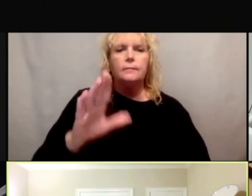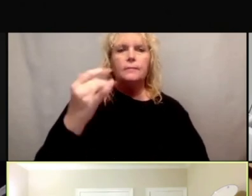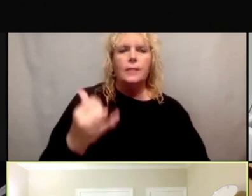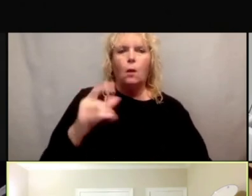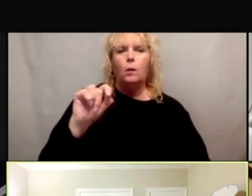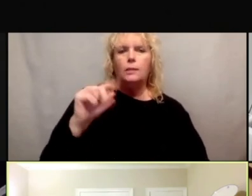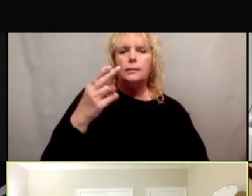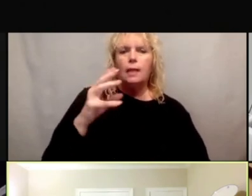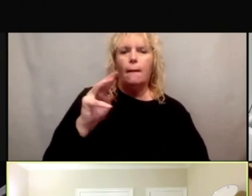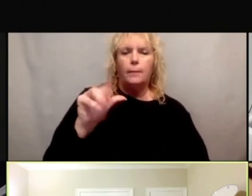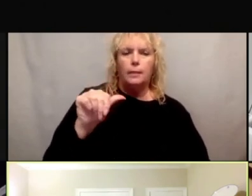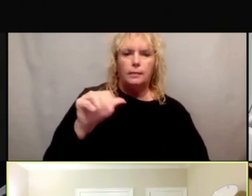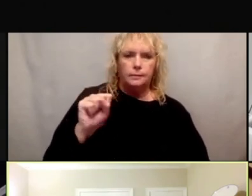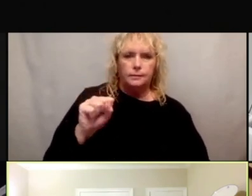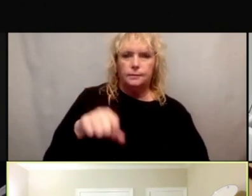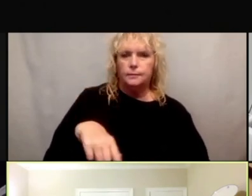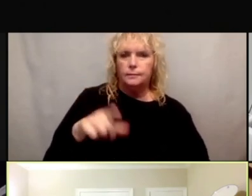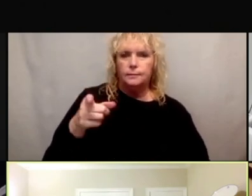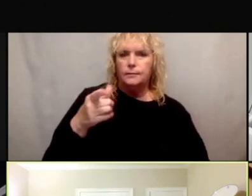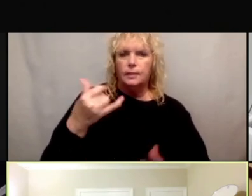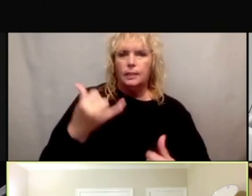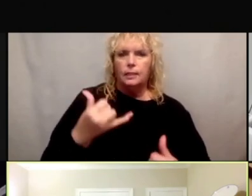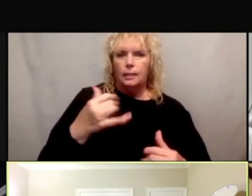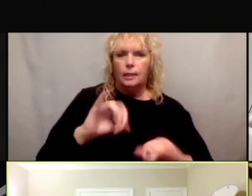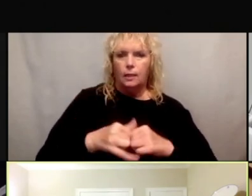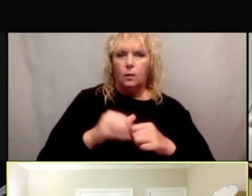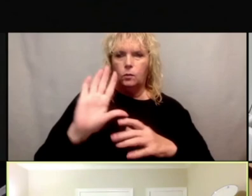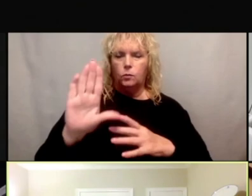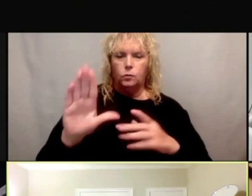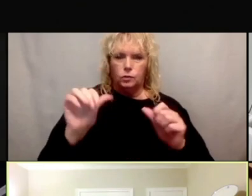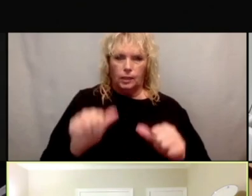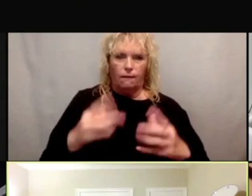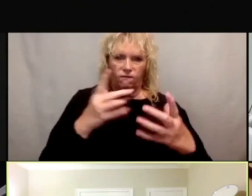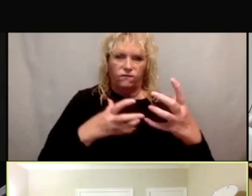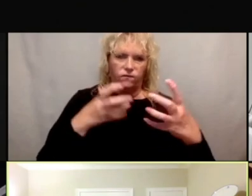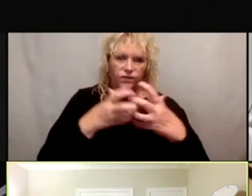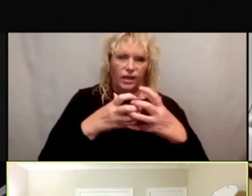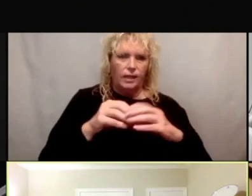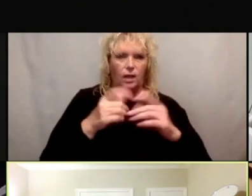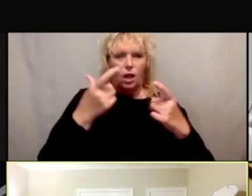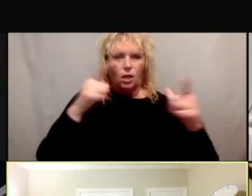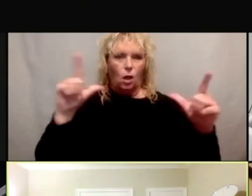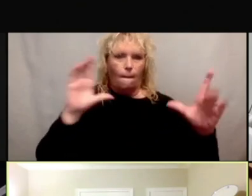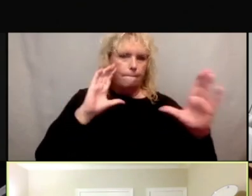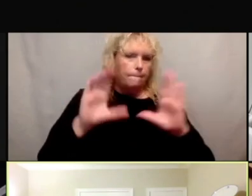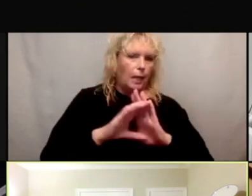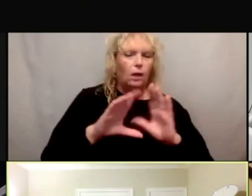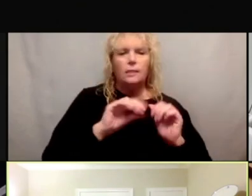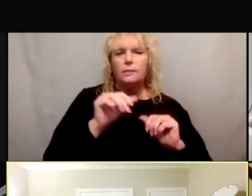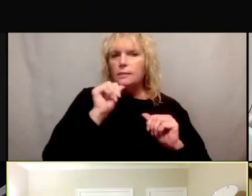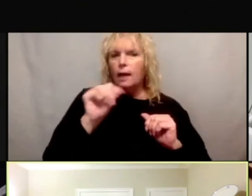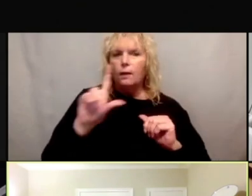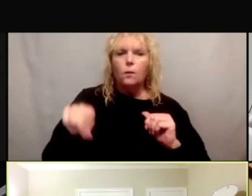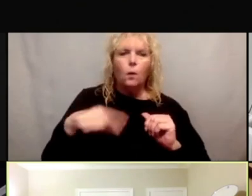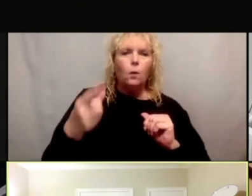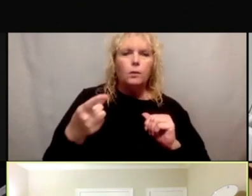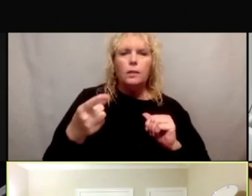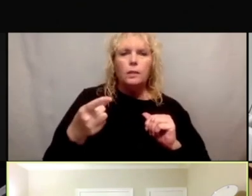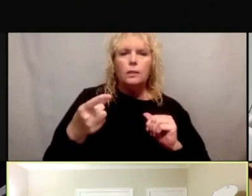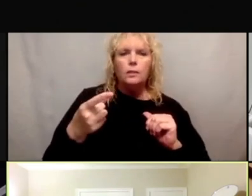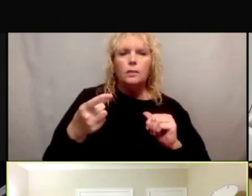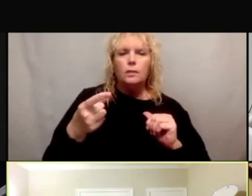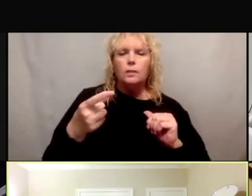who has an overview of how your research fits into a larger picture into a and not just perform so what